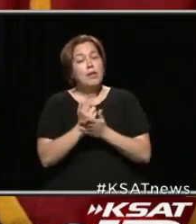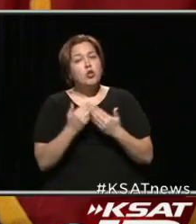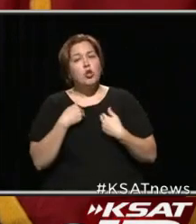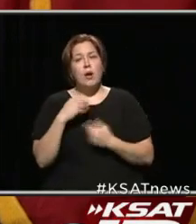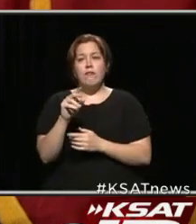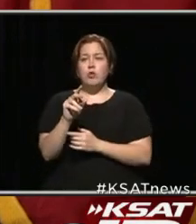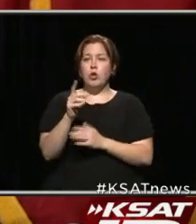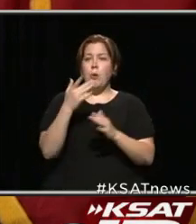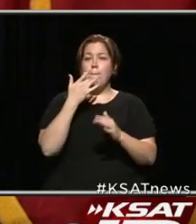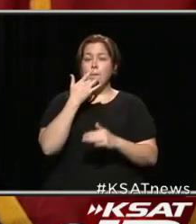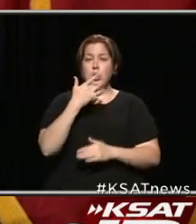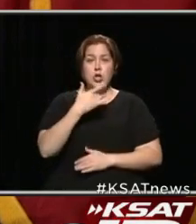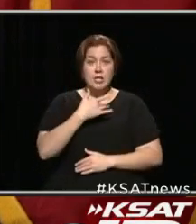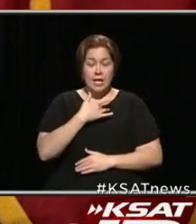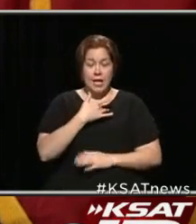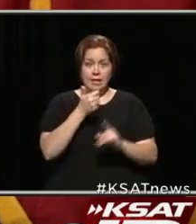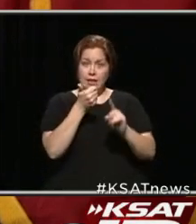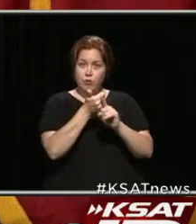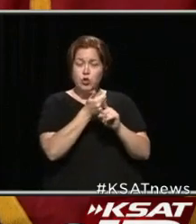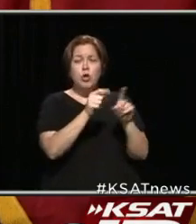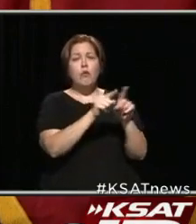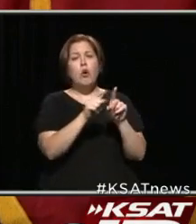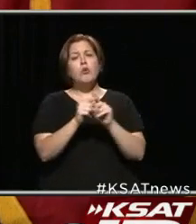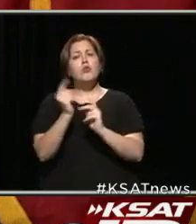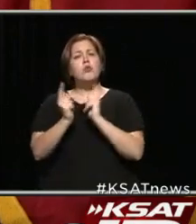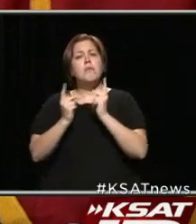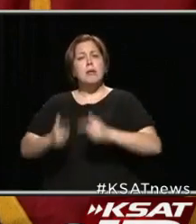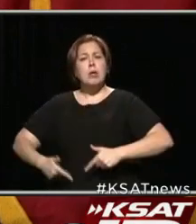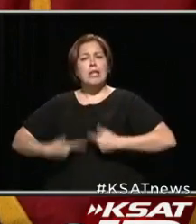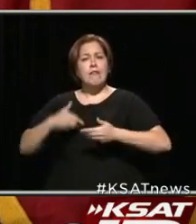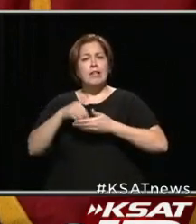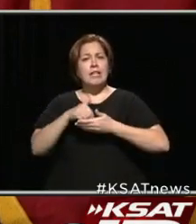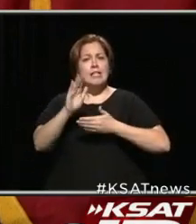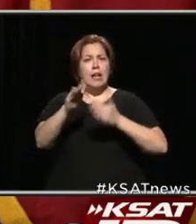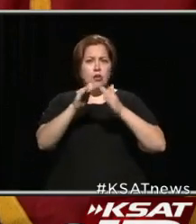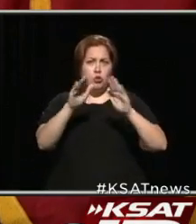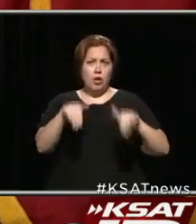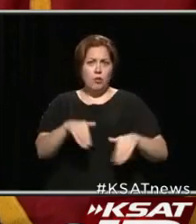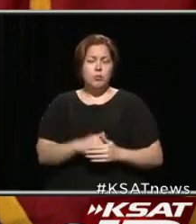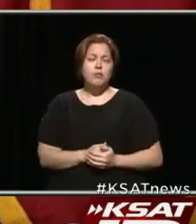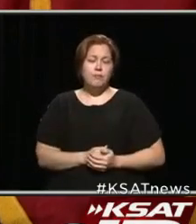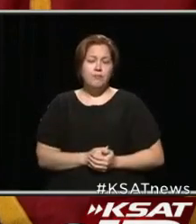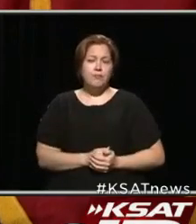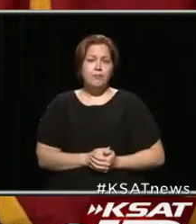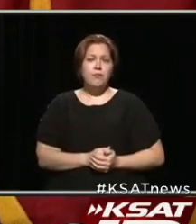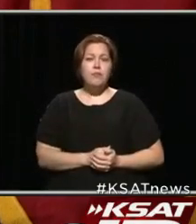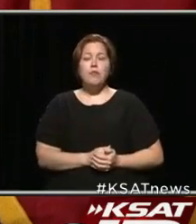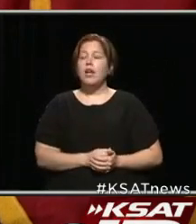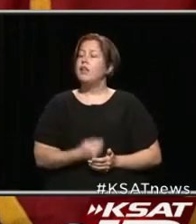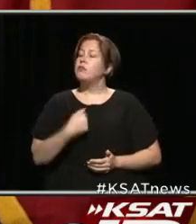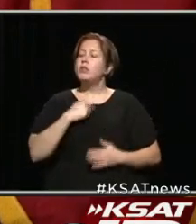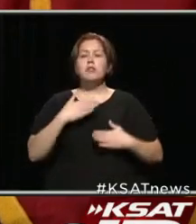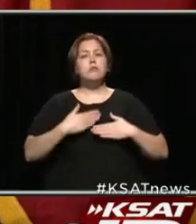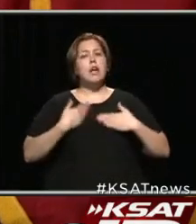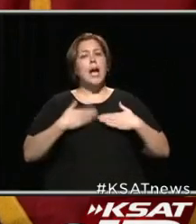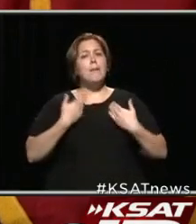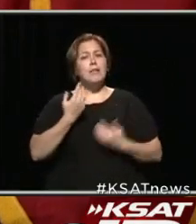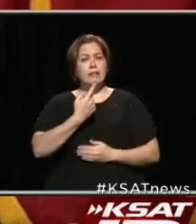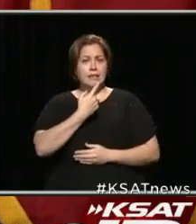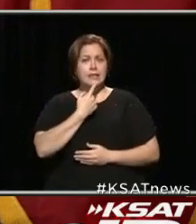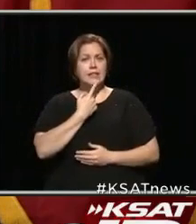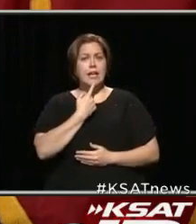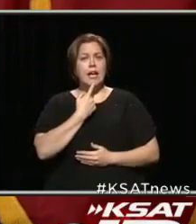date of birth of yourself, as well as anybody else in your household. And we're pleased to say that